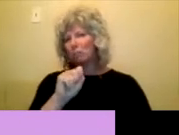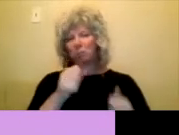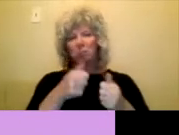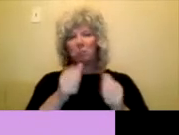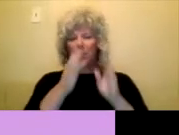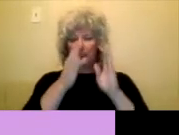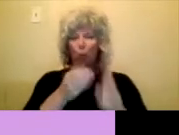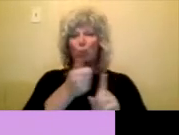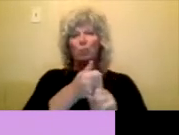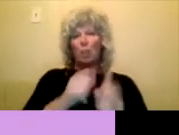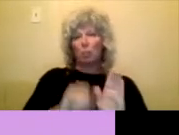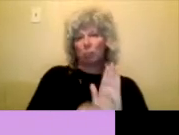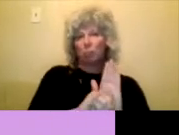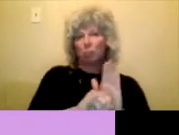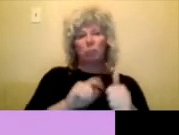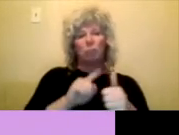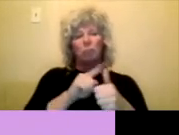Métis.